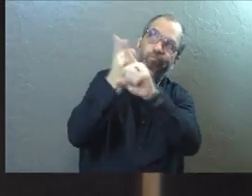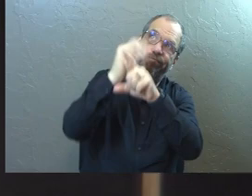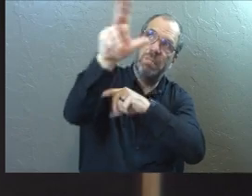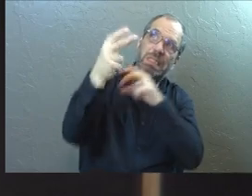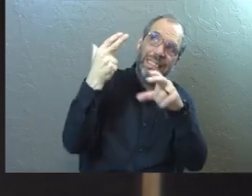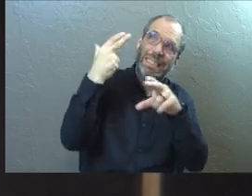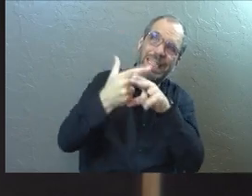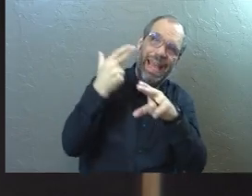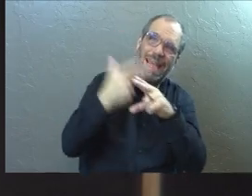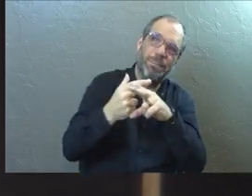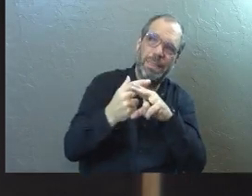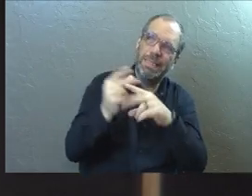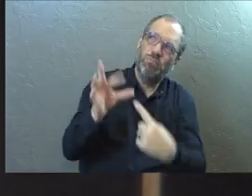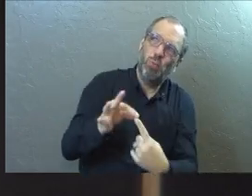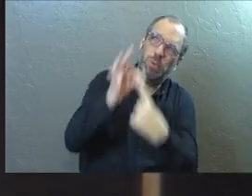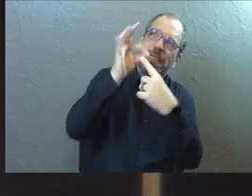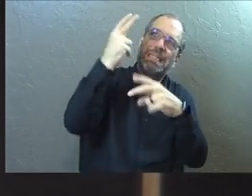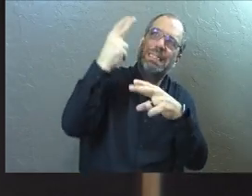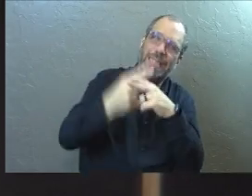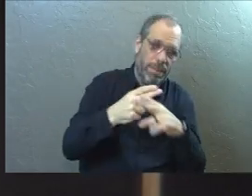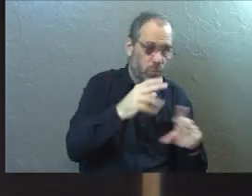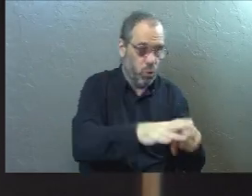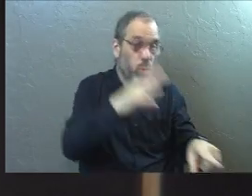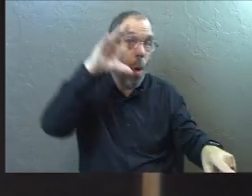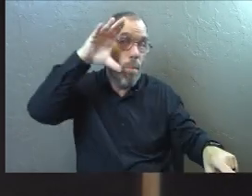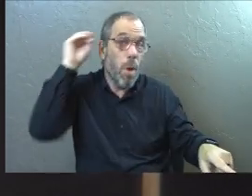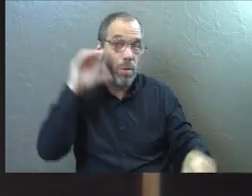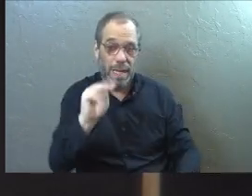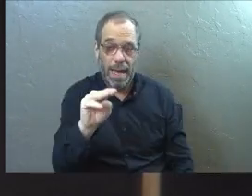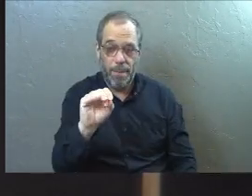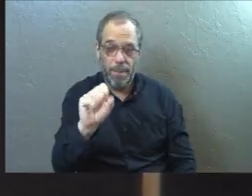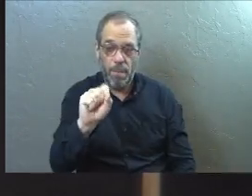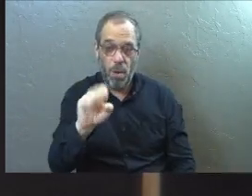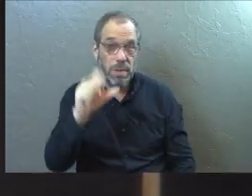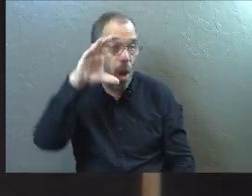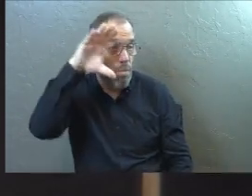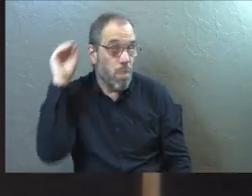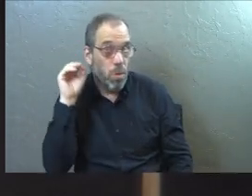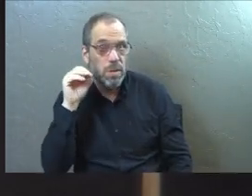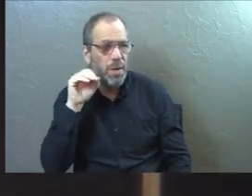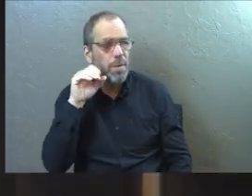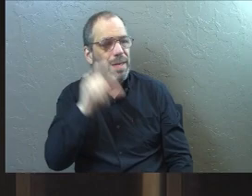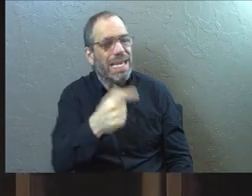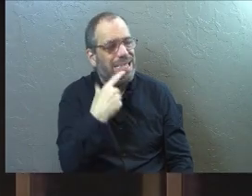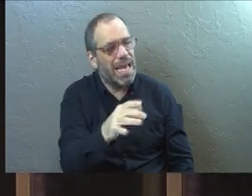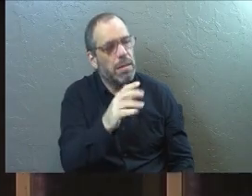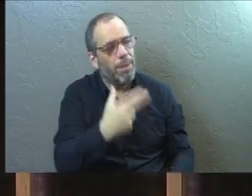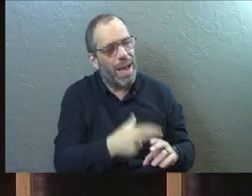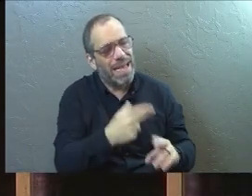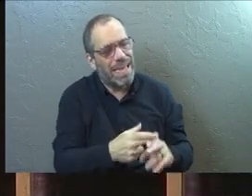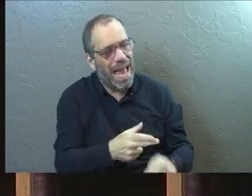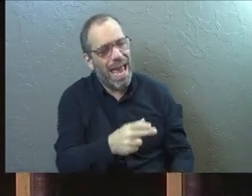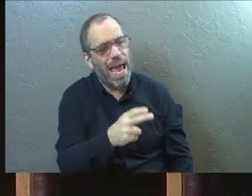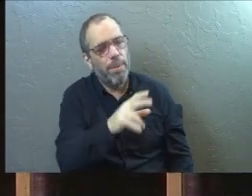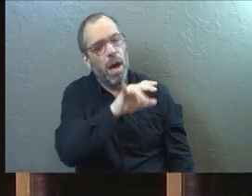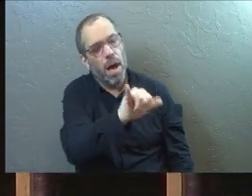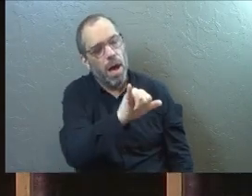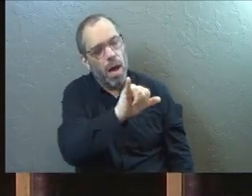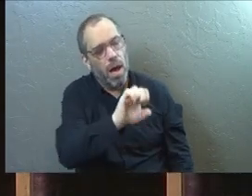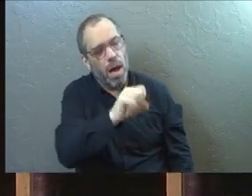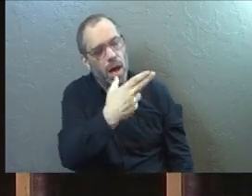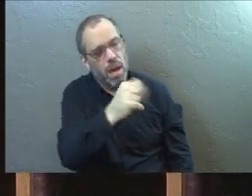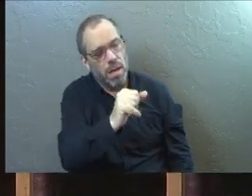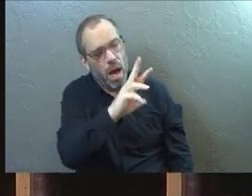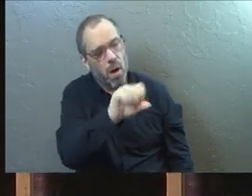name, his unique name to Moses at the burning bush and he called himself Yahweh. I am